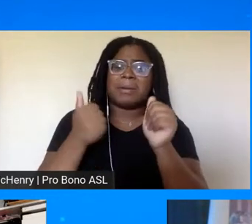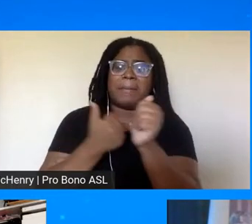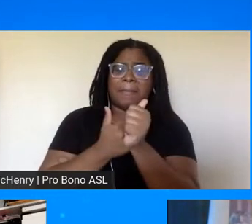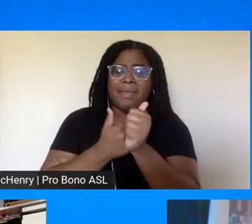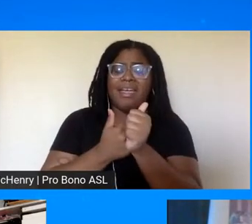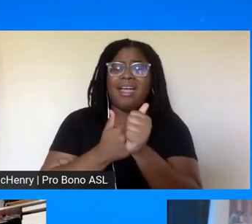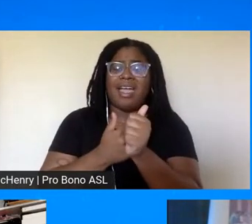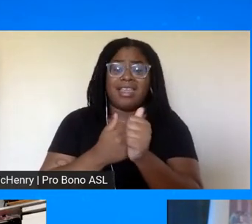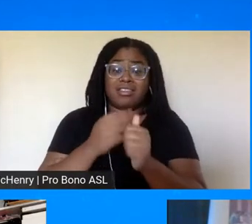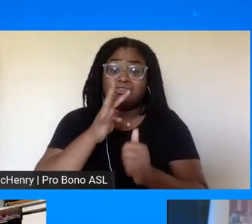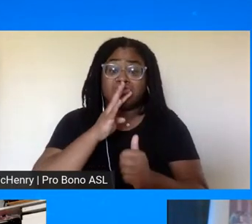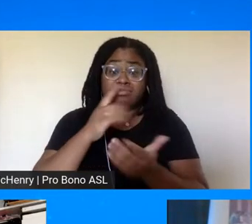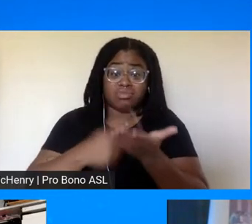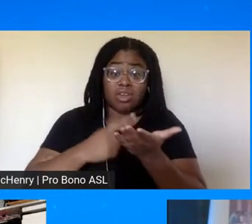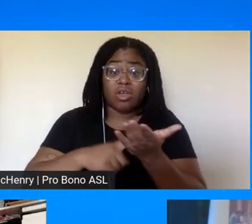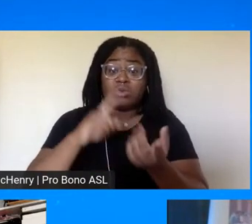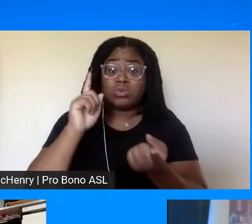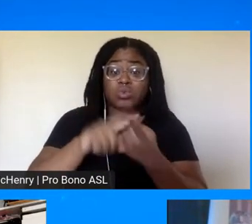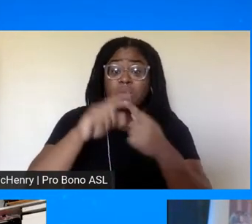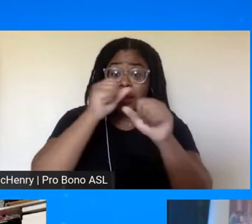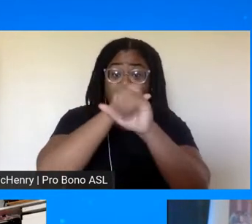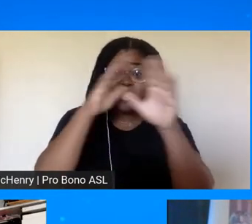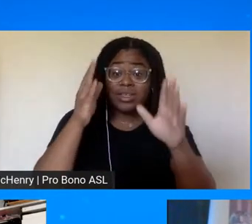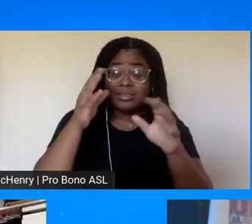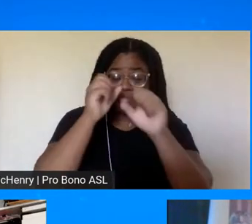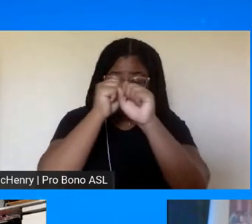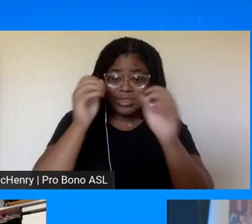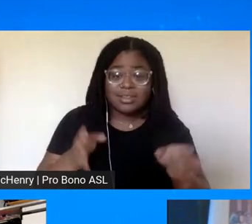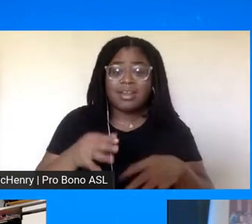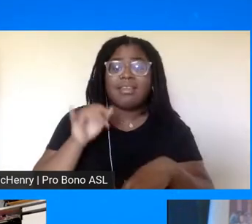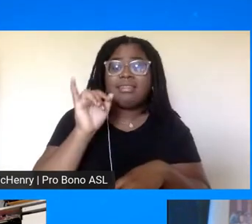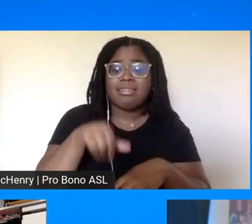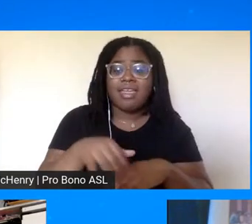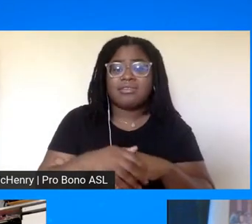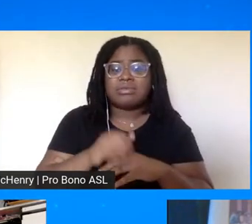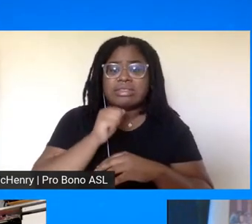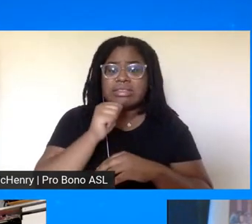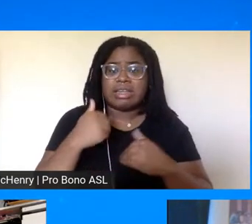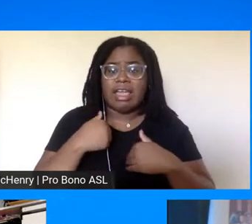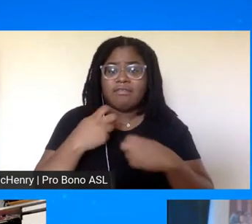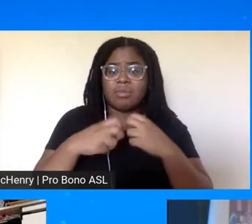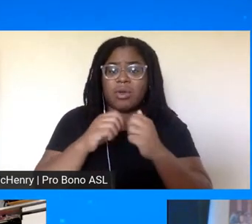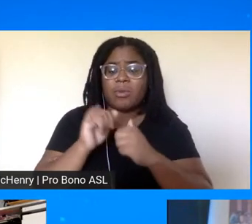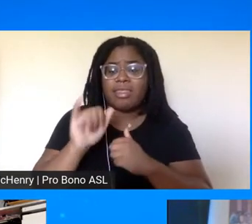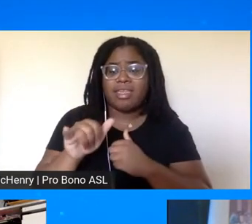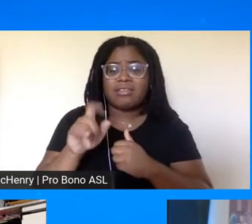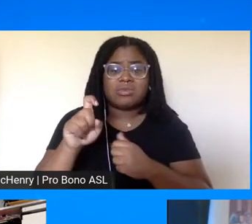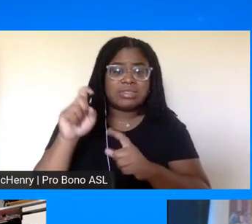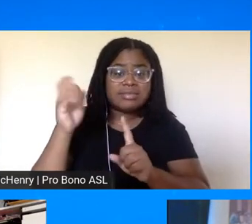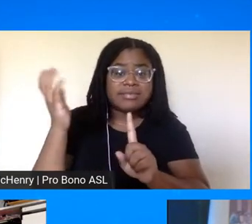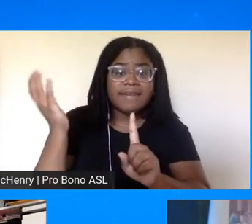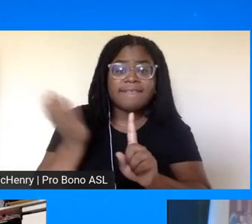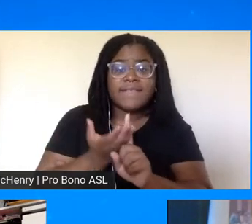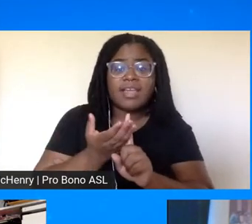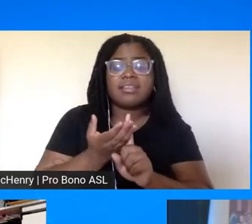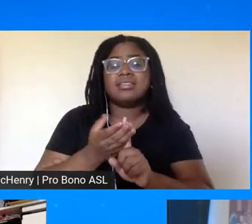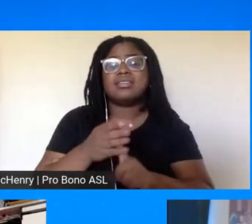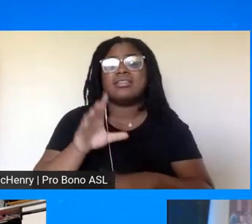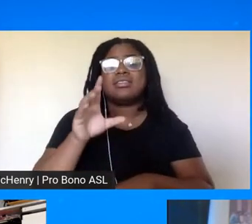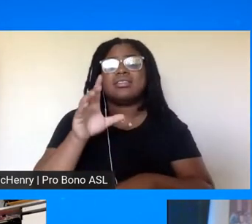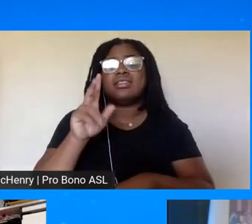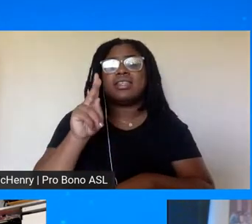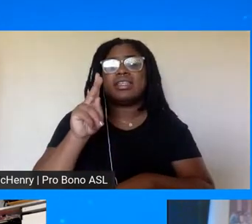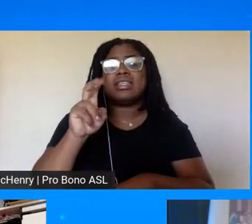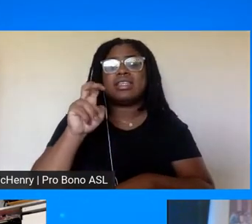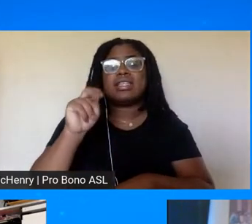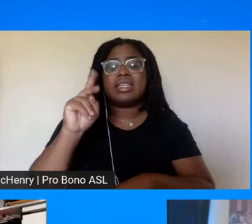they came president john kennedy who wasn't really happy with them coming and so they had to convince john kennedy that they were not asking to